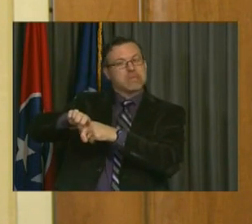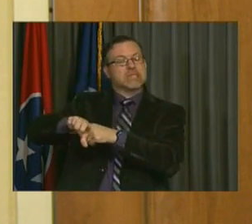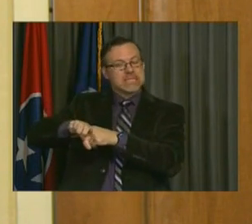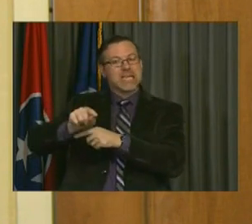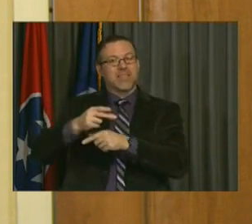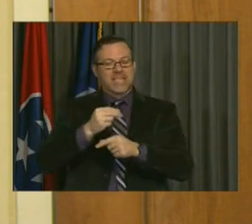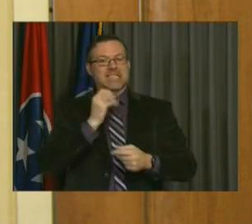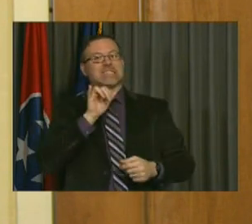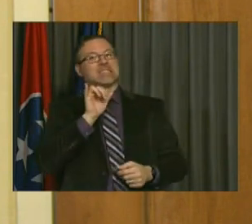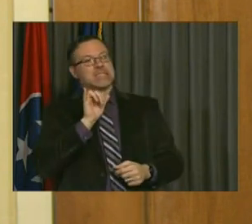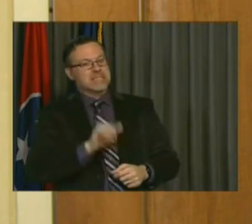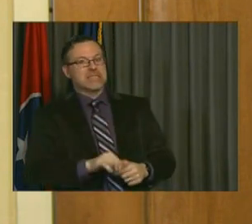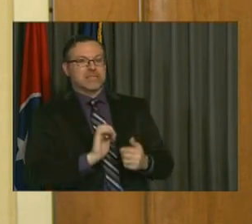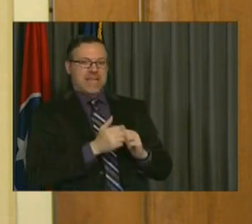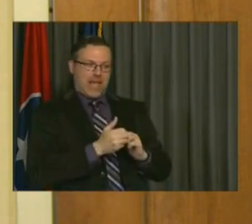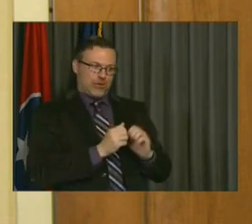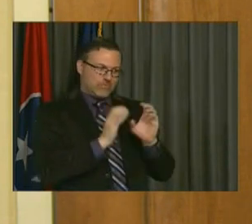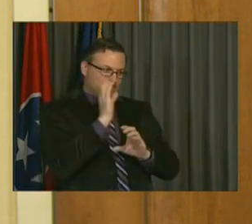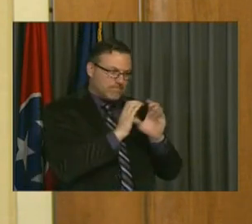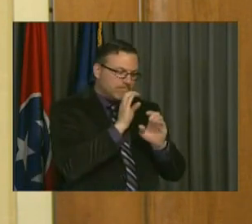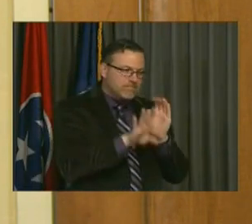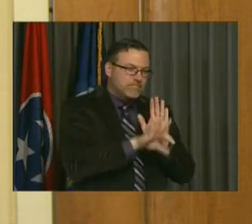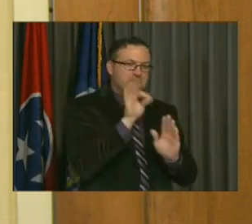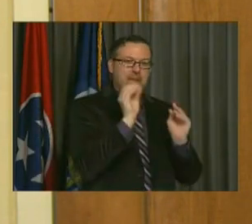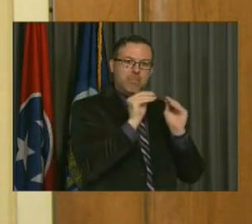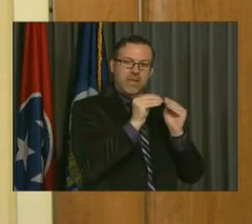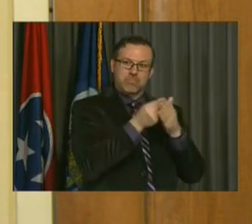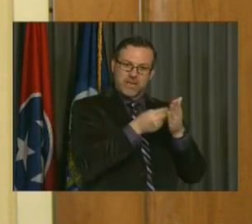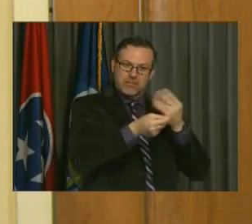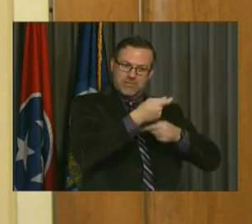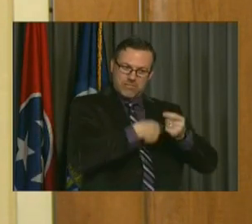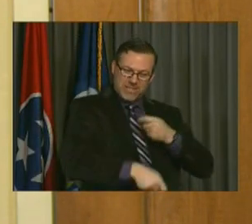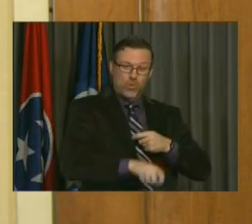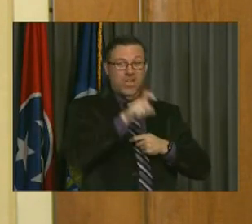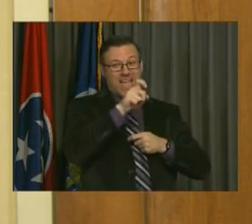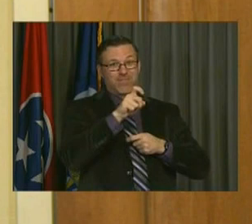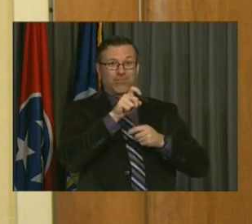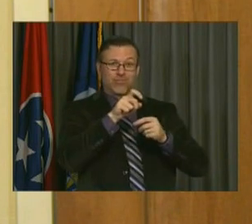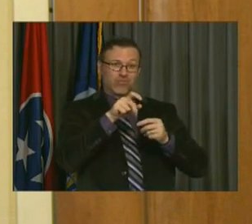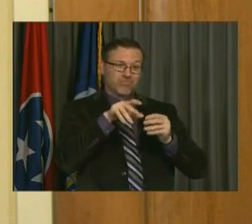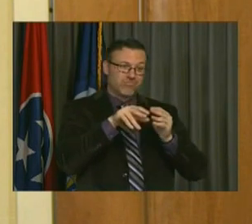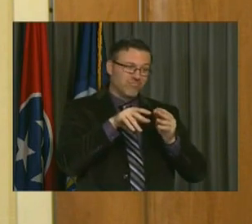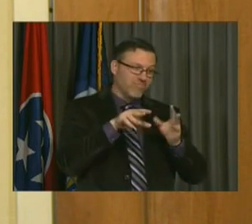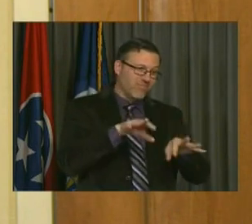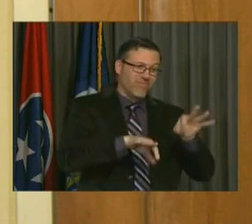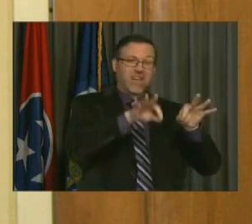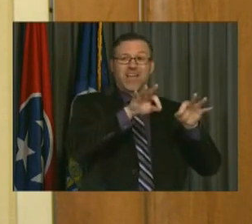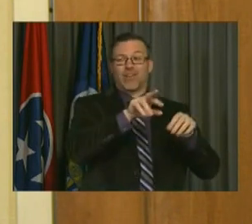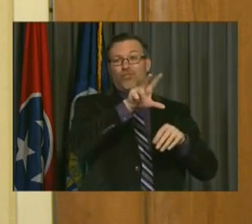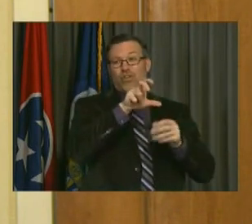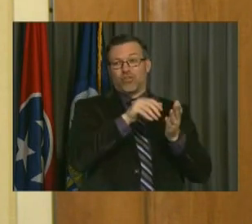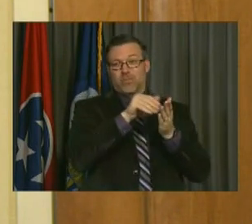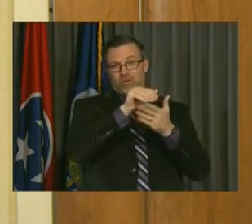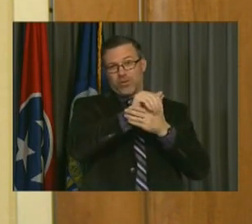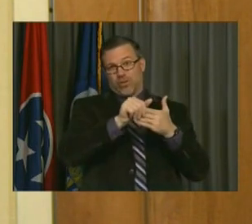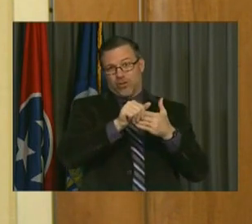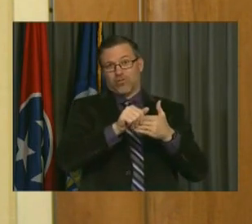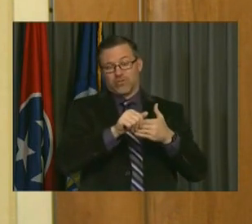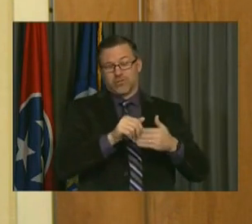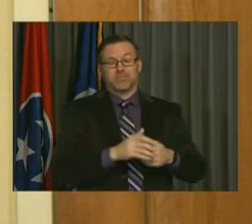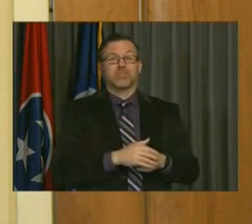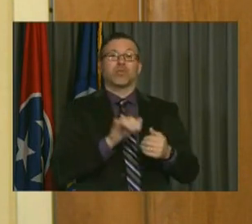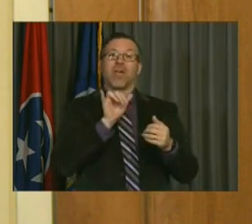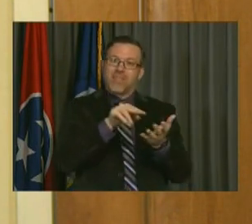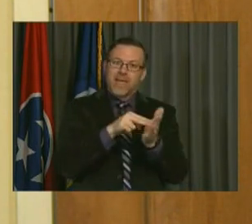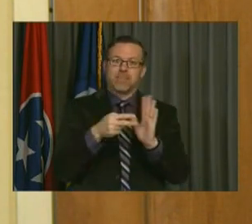and the 300 plus million dollars are associated with that, then we need to find 300 million dollars somewhere else in the budget. And so in all likelihood,